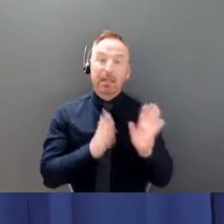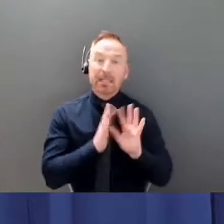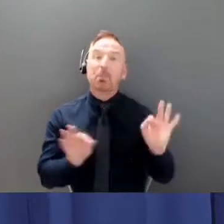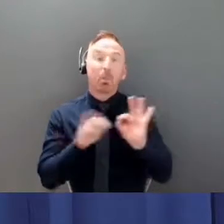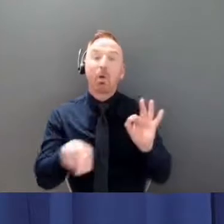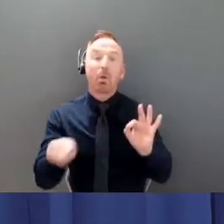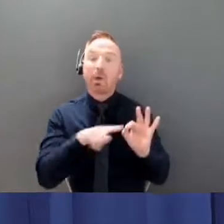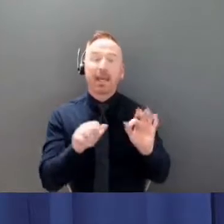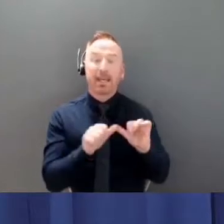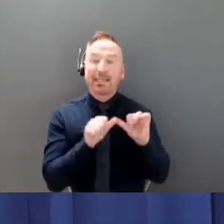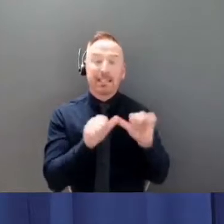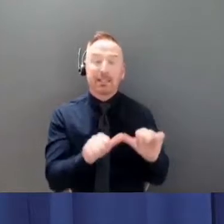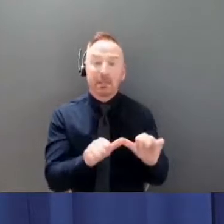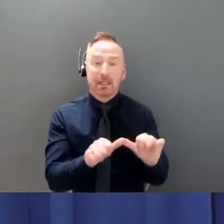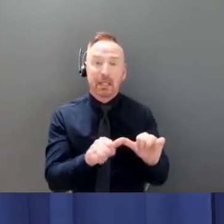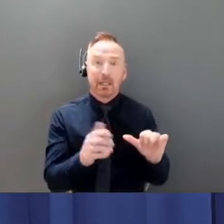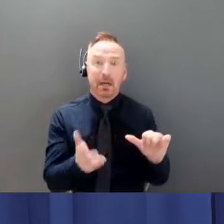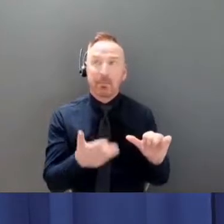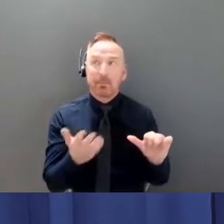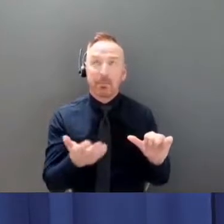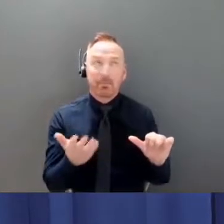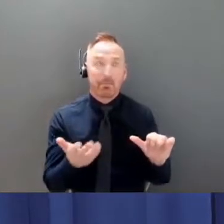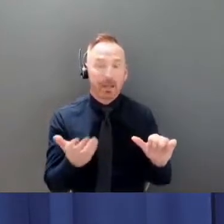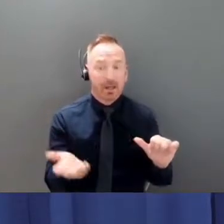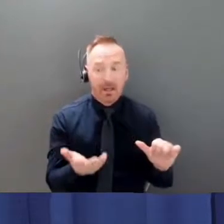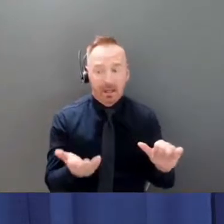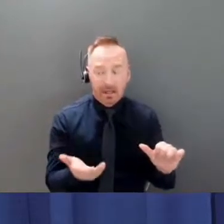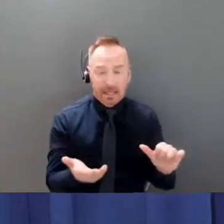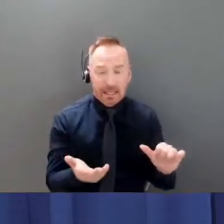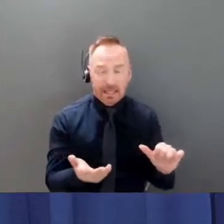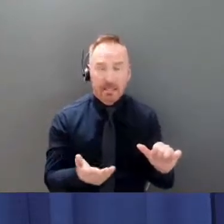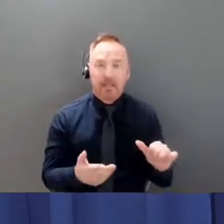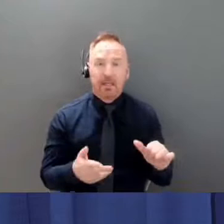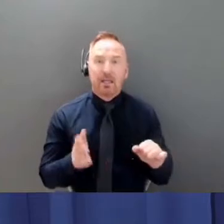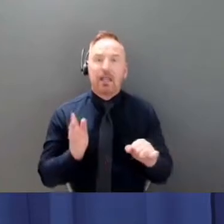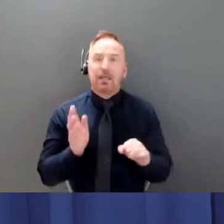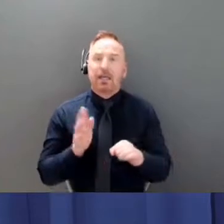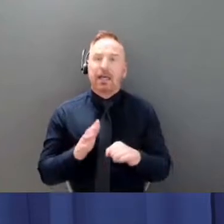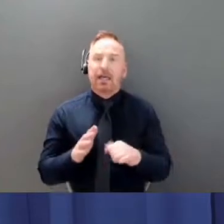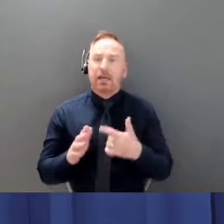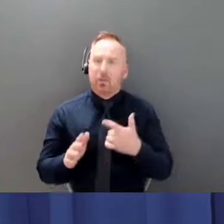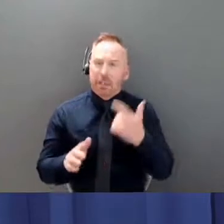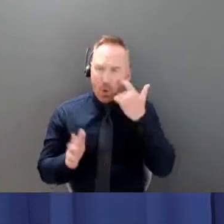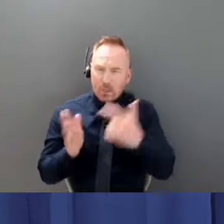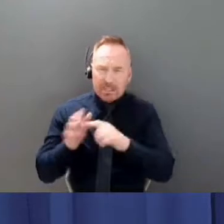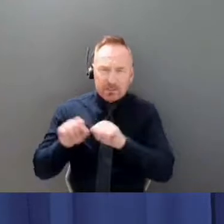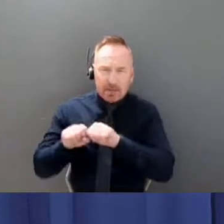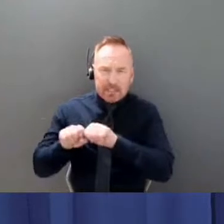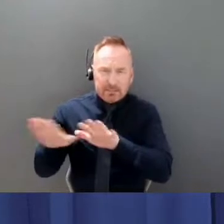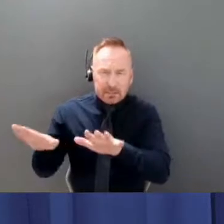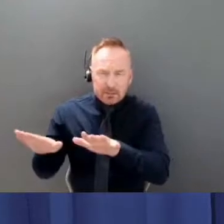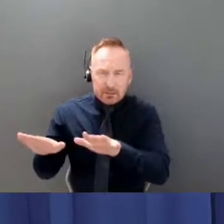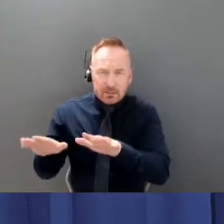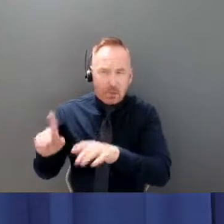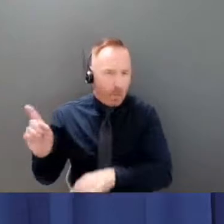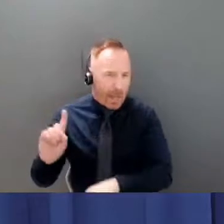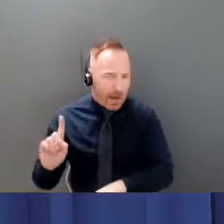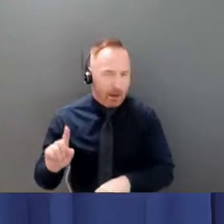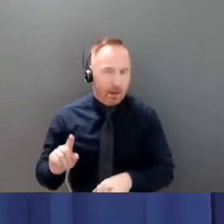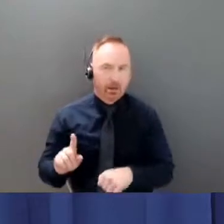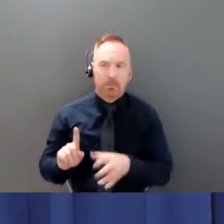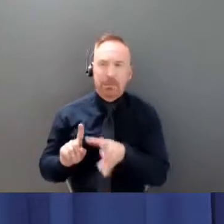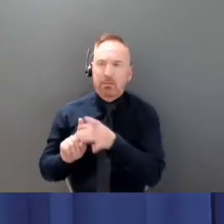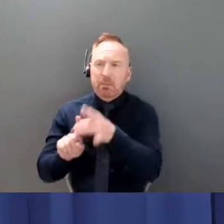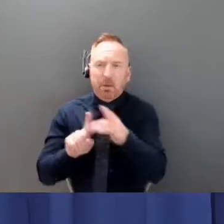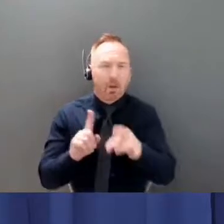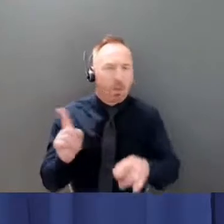look at where we are seeing where are we seeing issues where are we seeing transmission um and uh and and how do